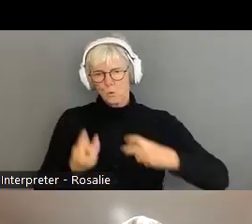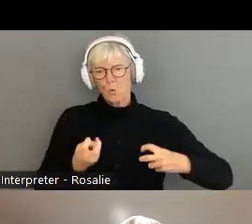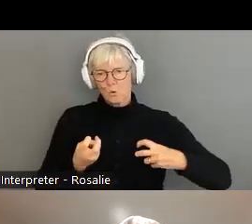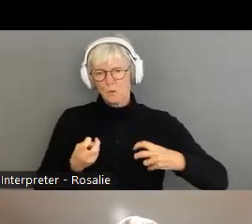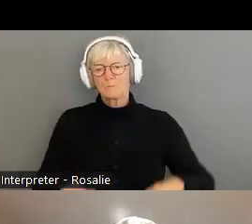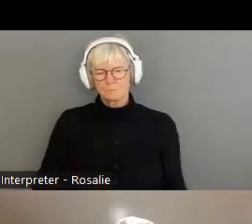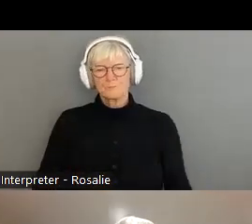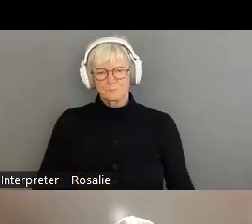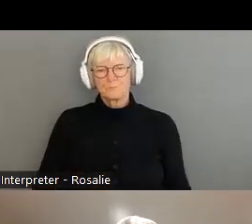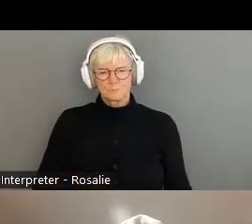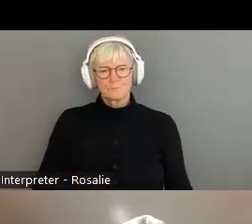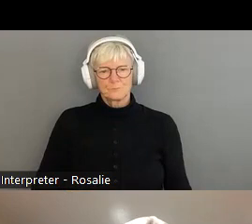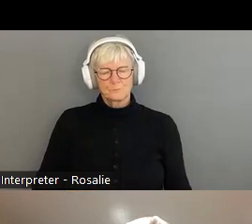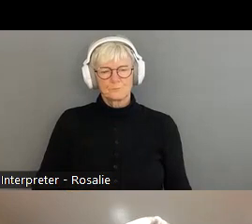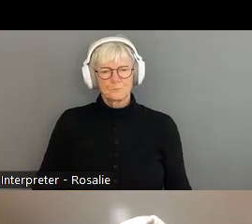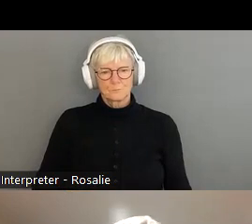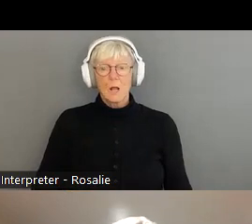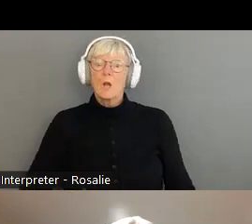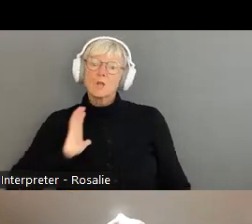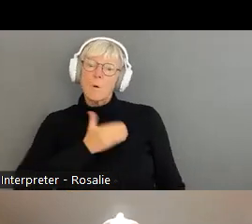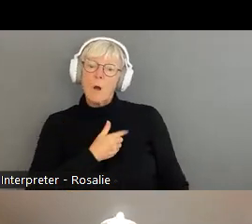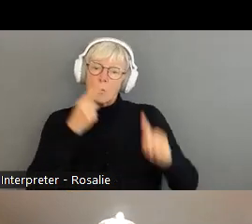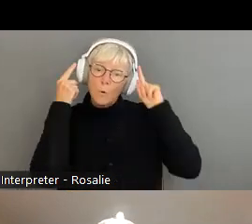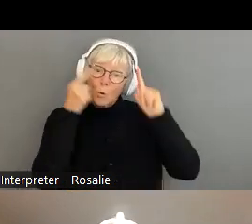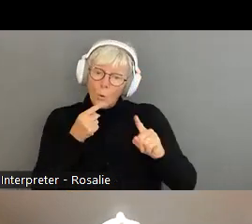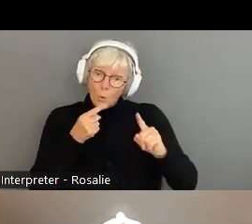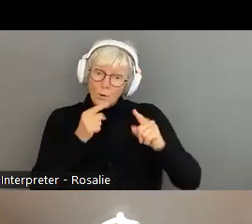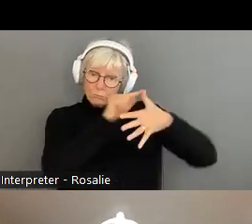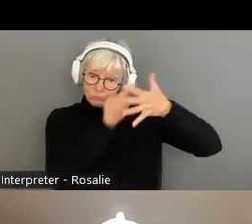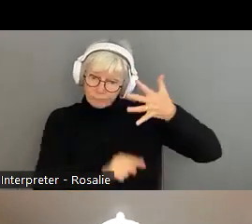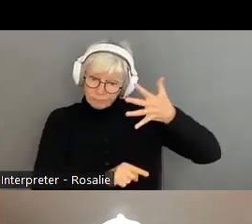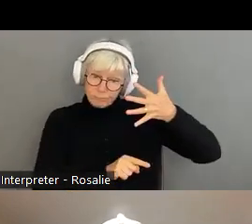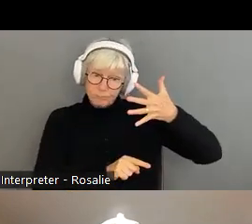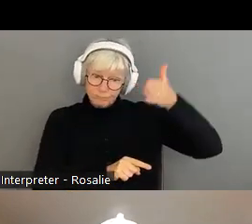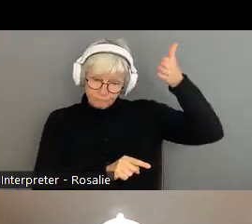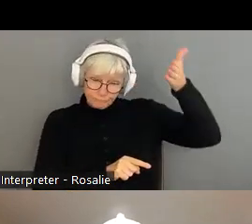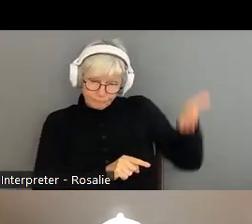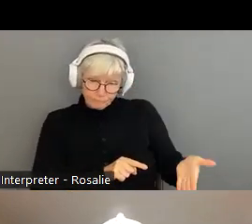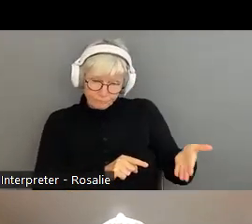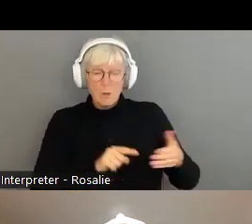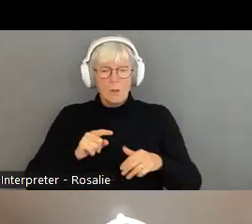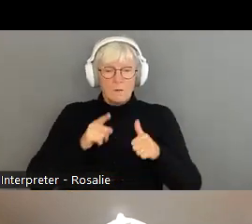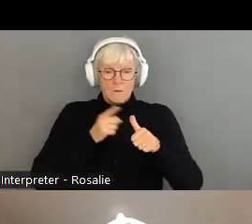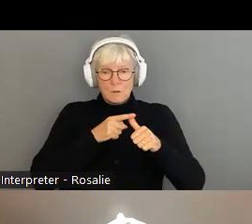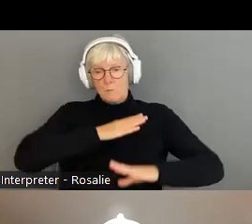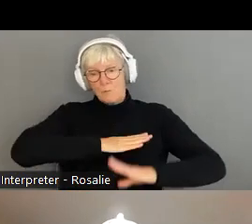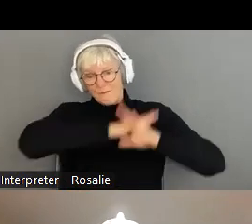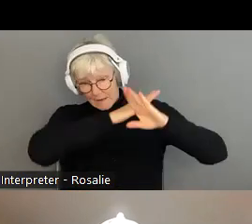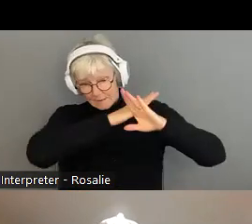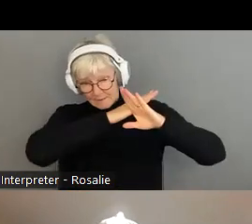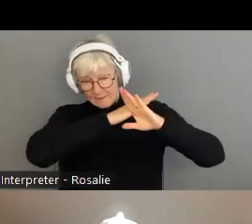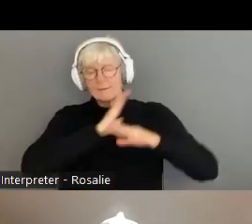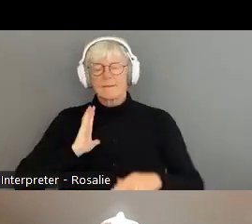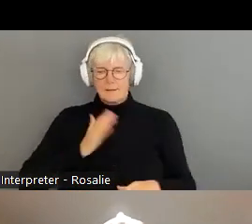So the primary goals of the Canadian Anti-Fraud Centre listed here. So first of all, prevention, which is primarily